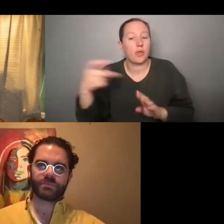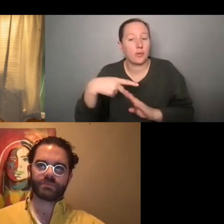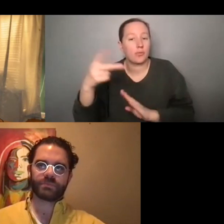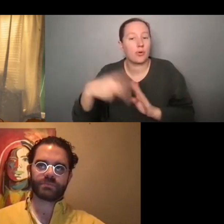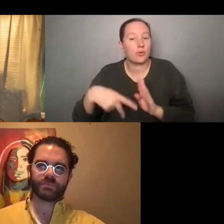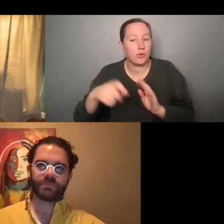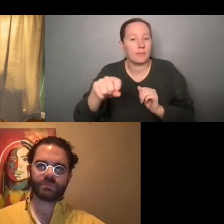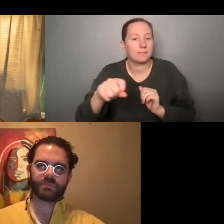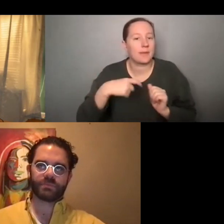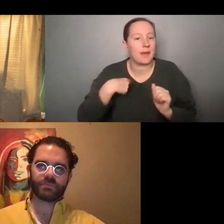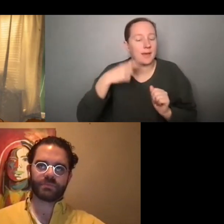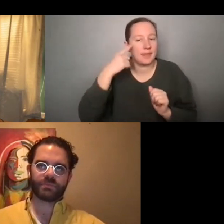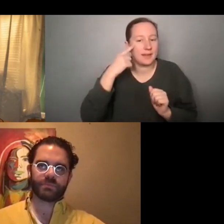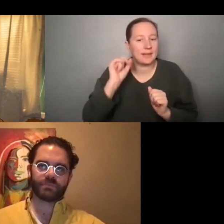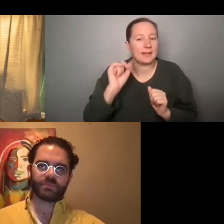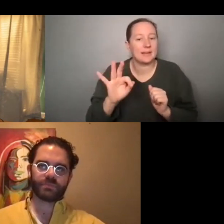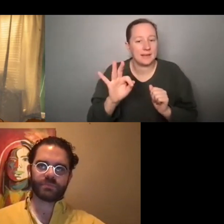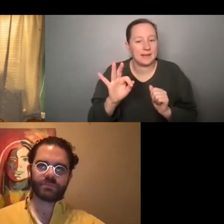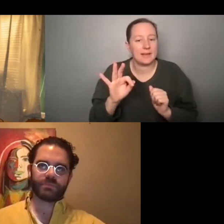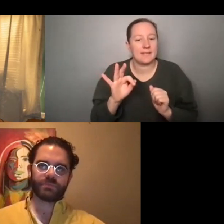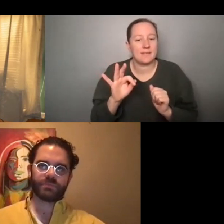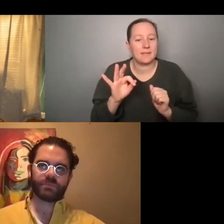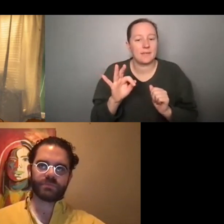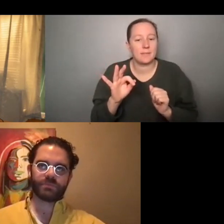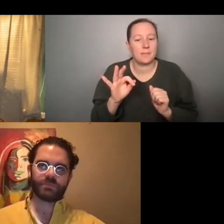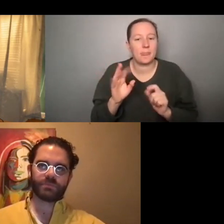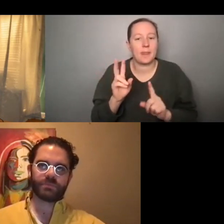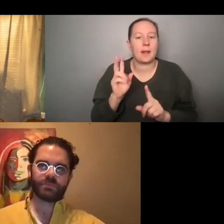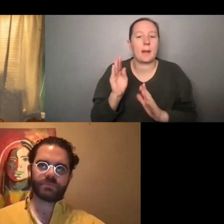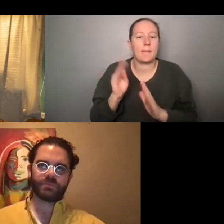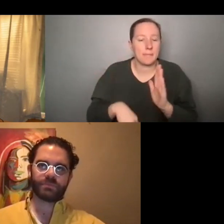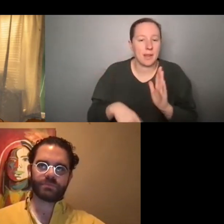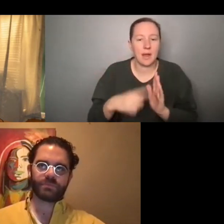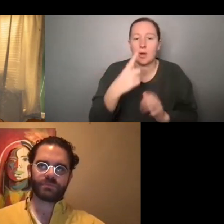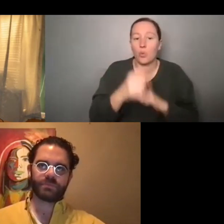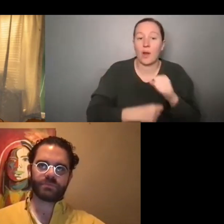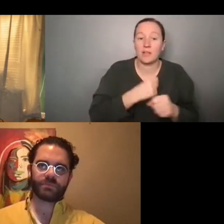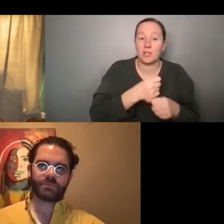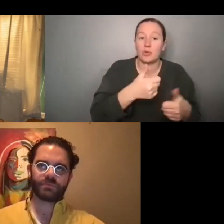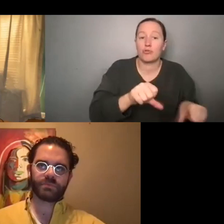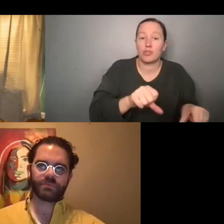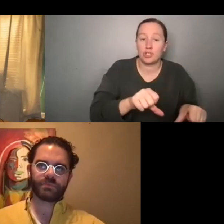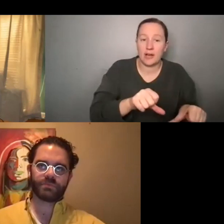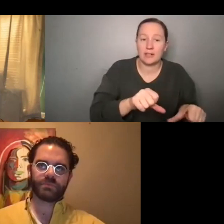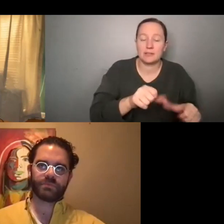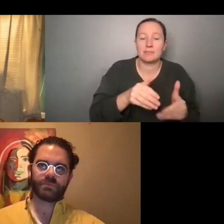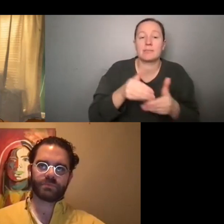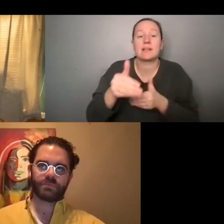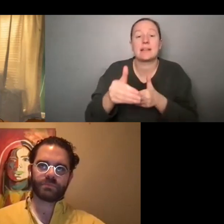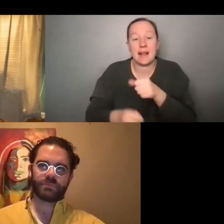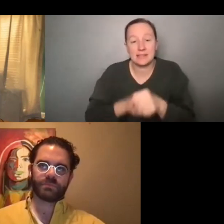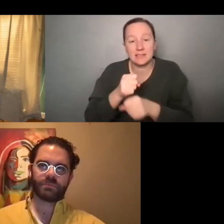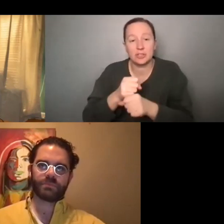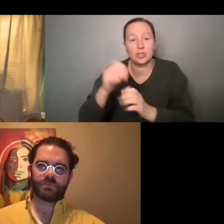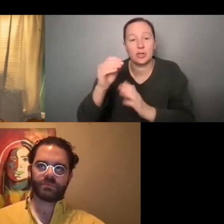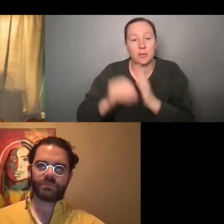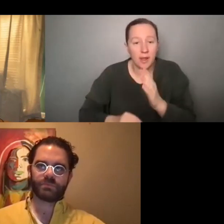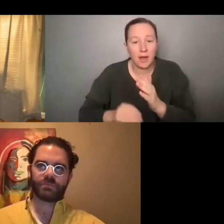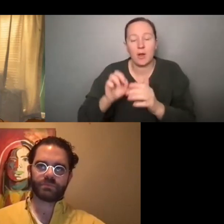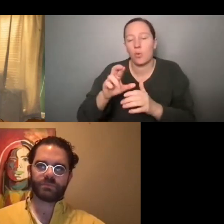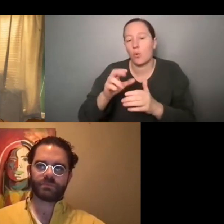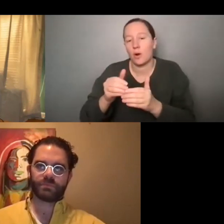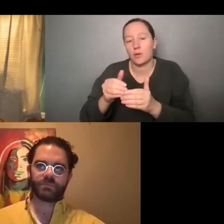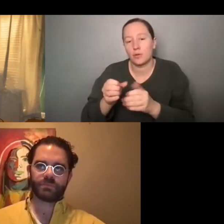if you, um, apply one year and you don't get in, but then you apply the next year or the next